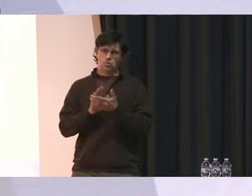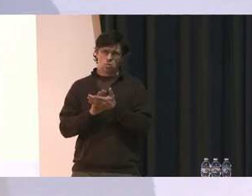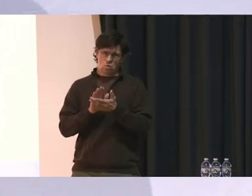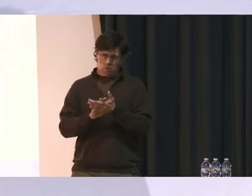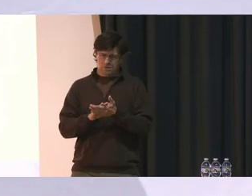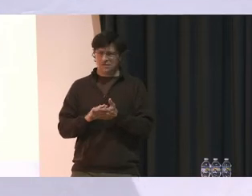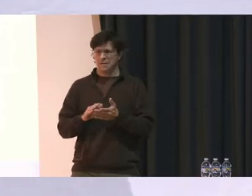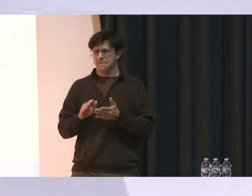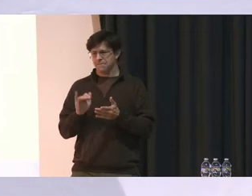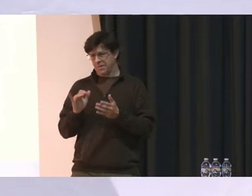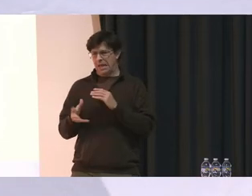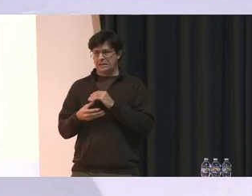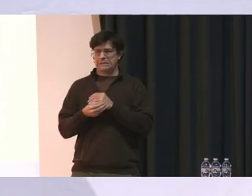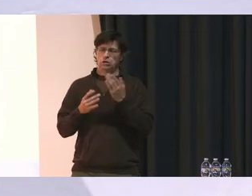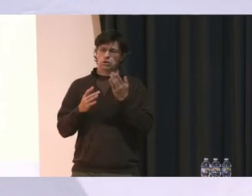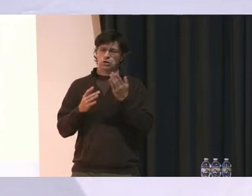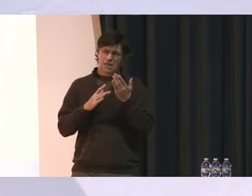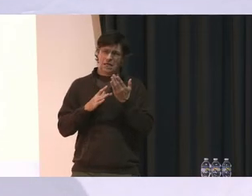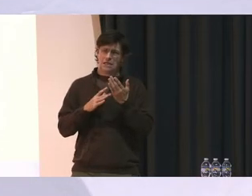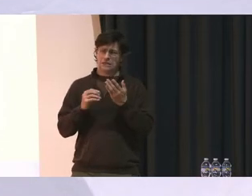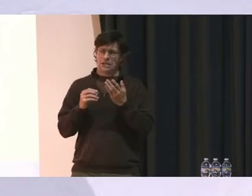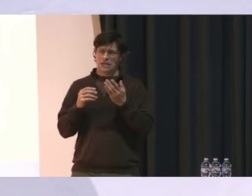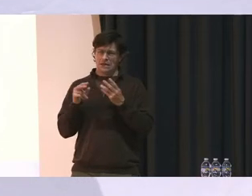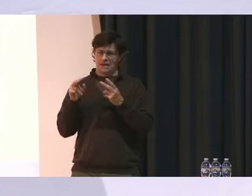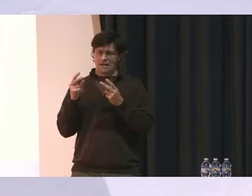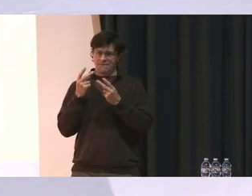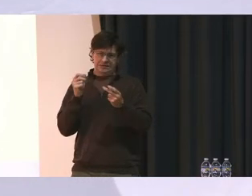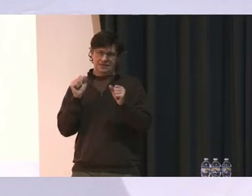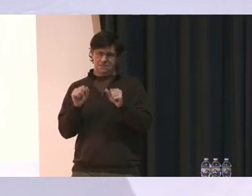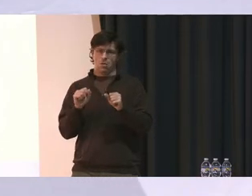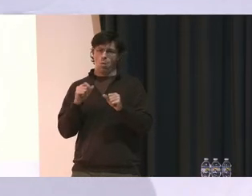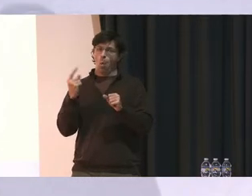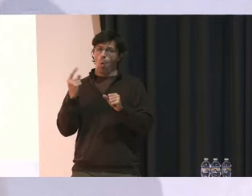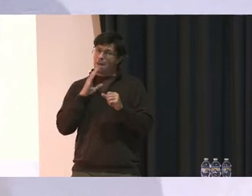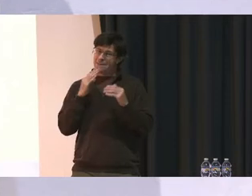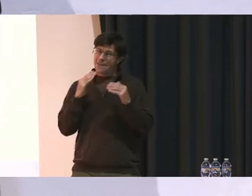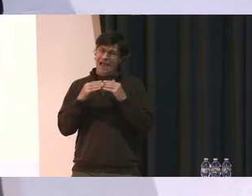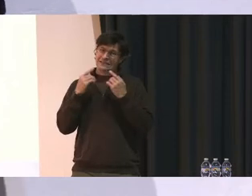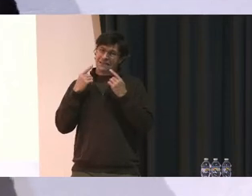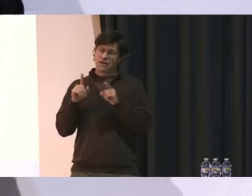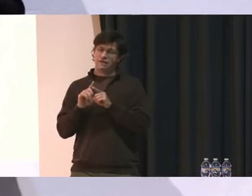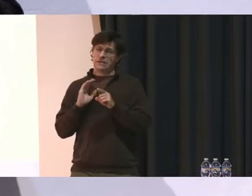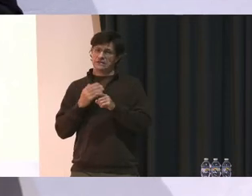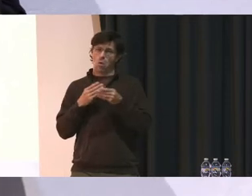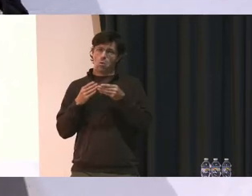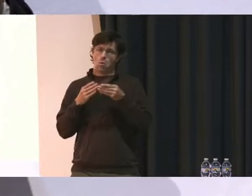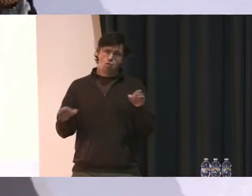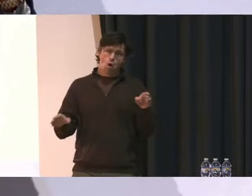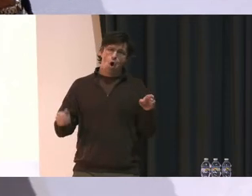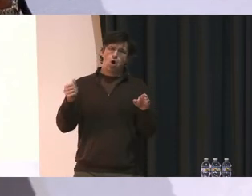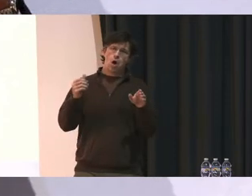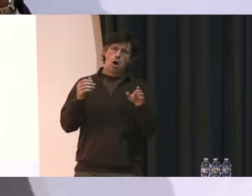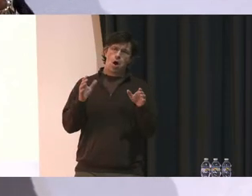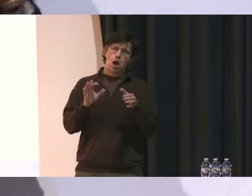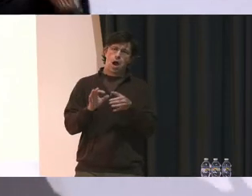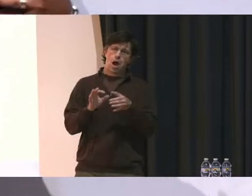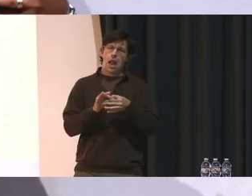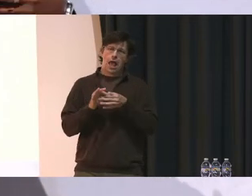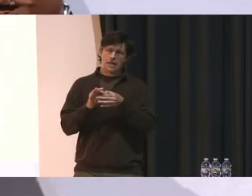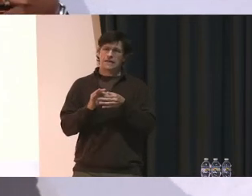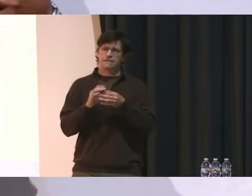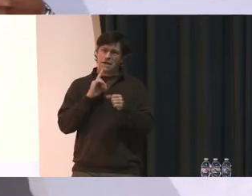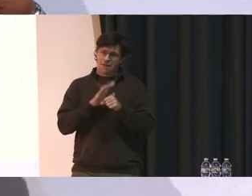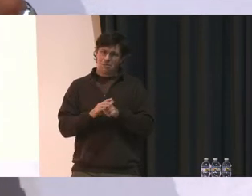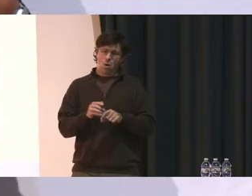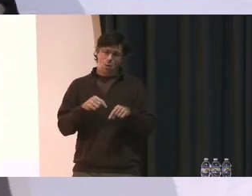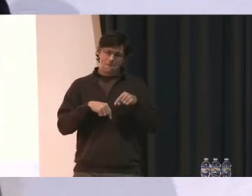this additional technology and visibility will only be as effective as our broader collective commitment. I go back to